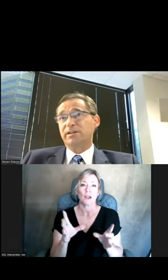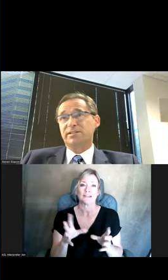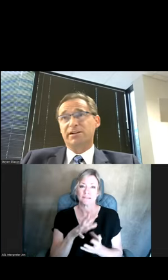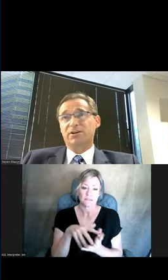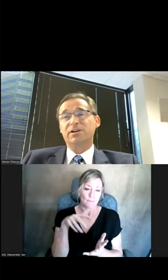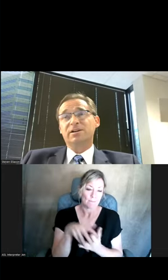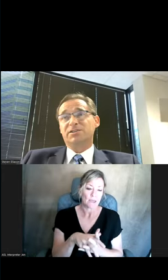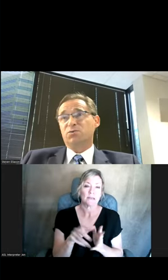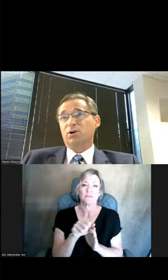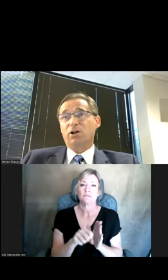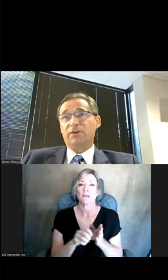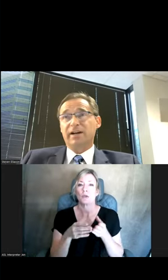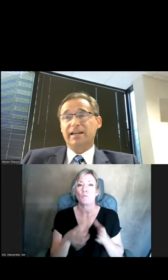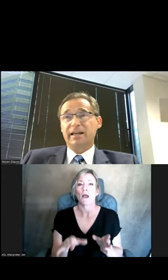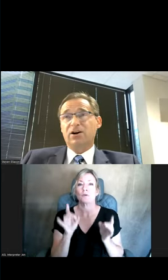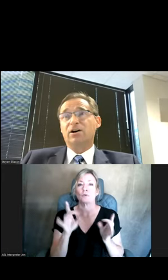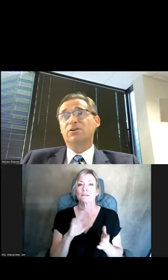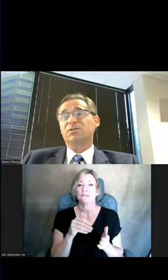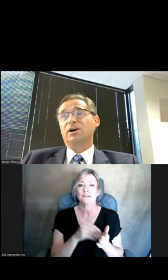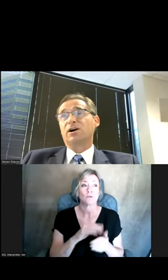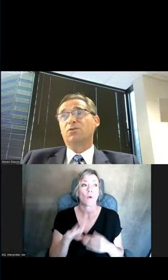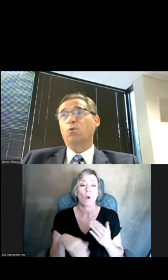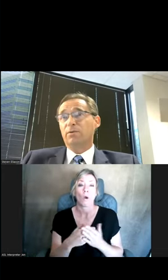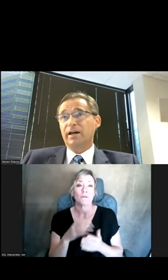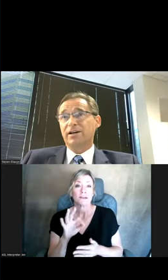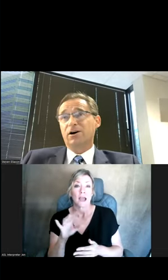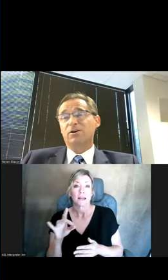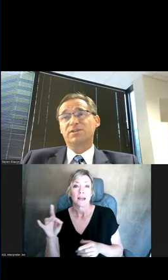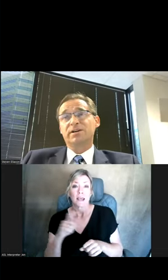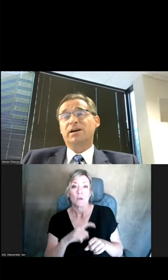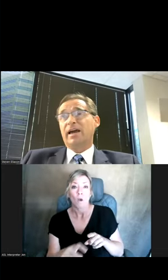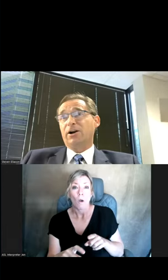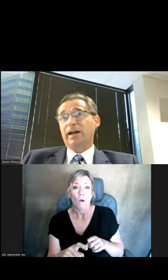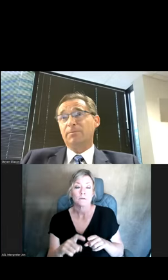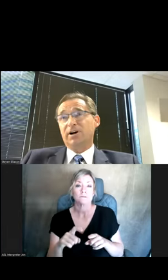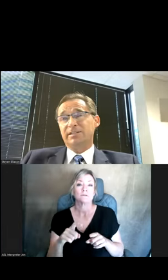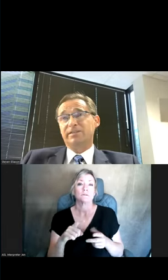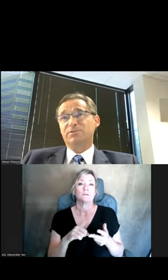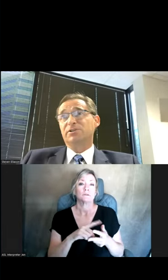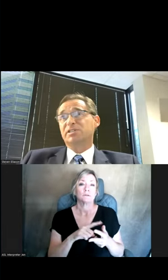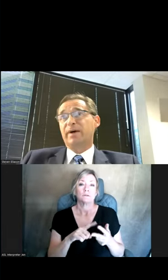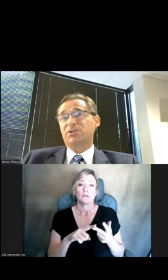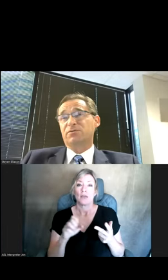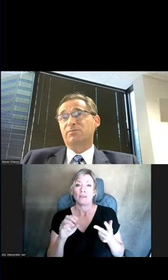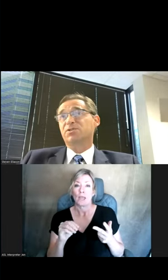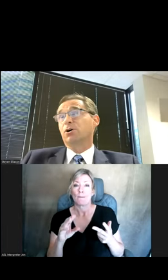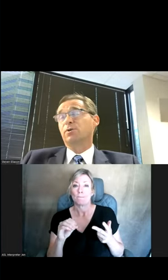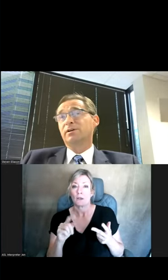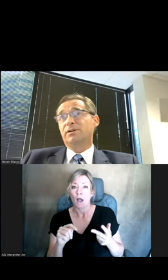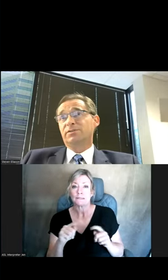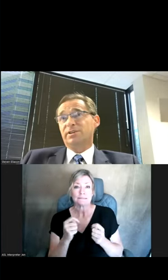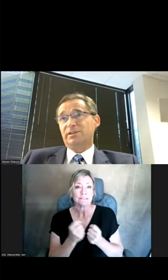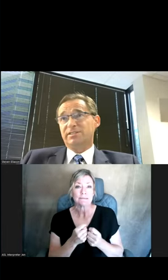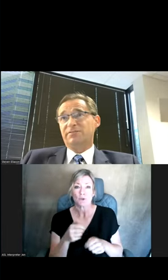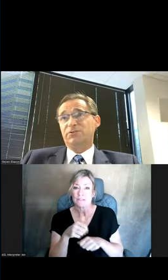statewide crisis center. This is where all of our 988 calls, our warm line calls, and our MCOT teams are dispatched from. So